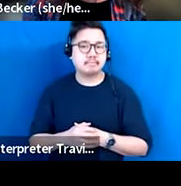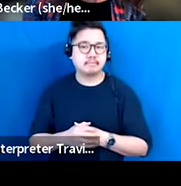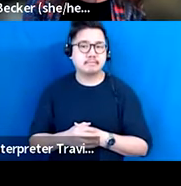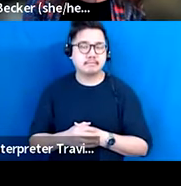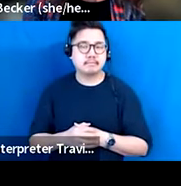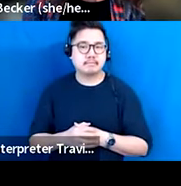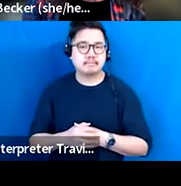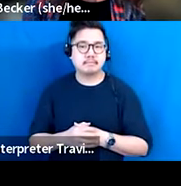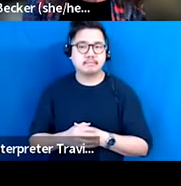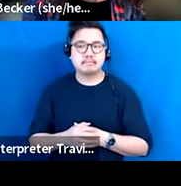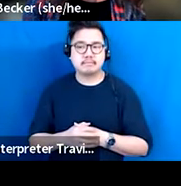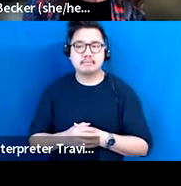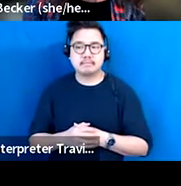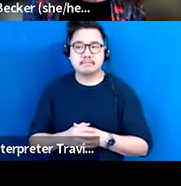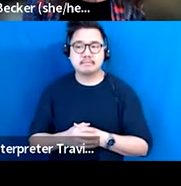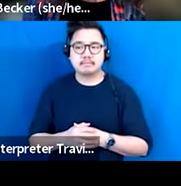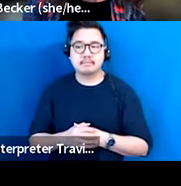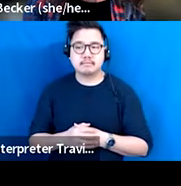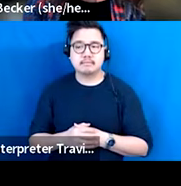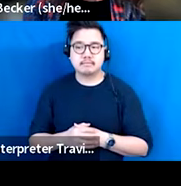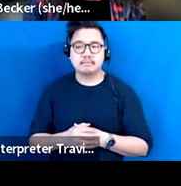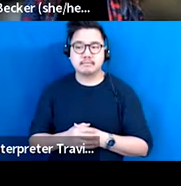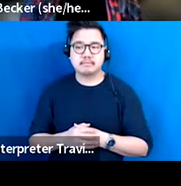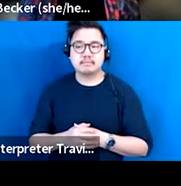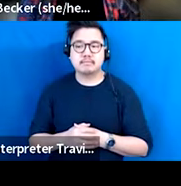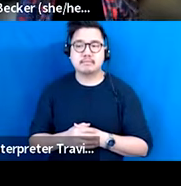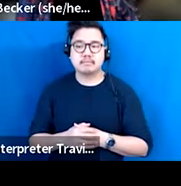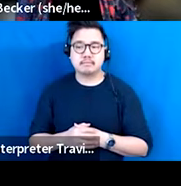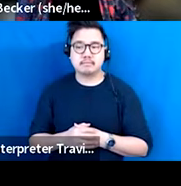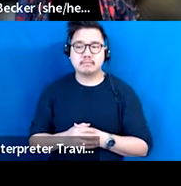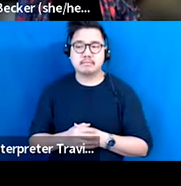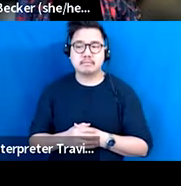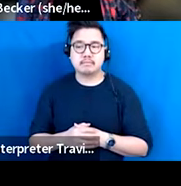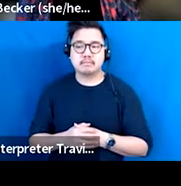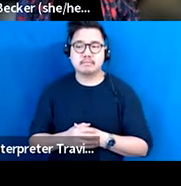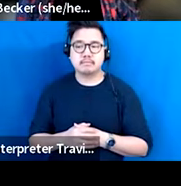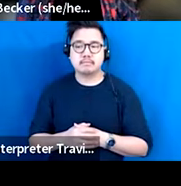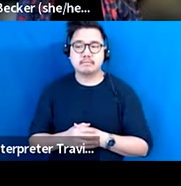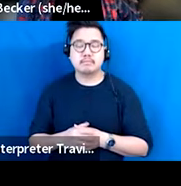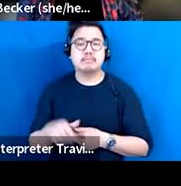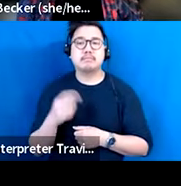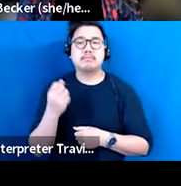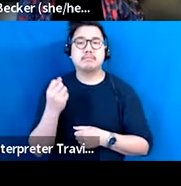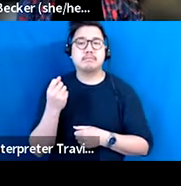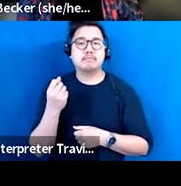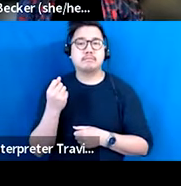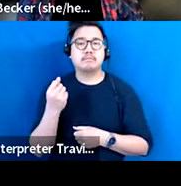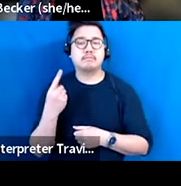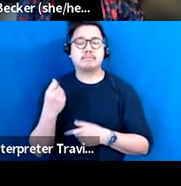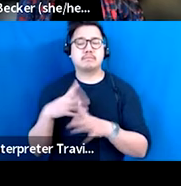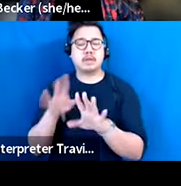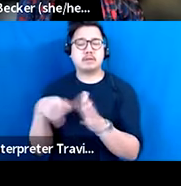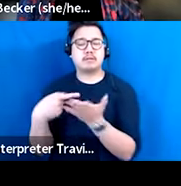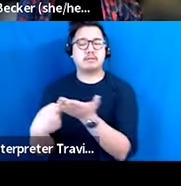those kinds of questions will take us to the answer about where the next